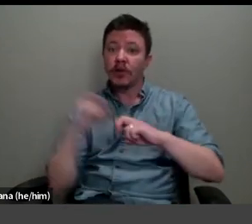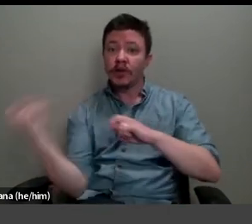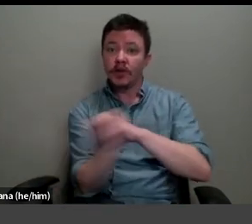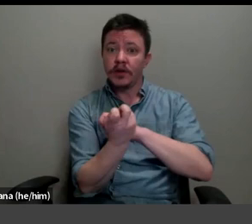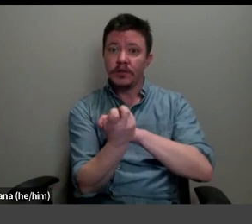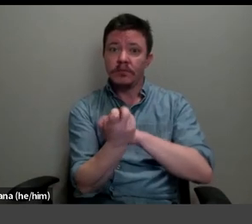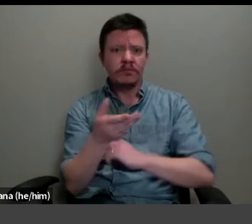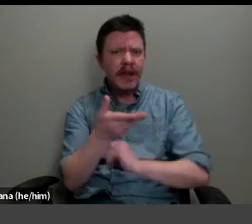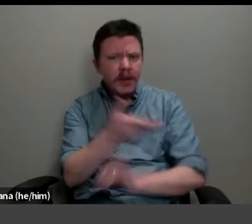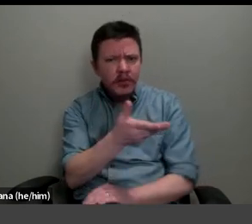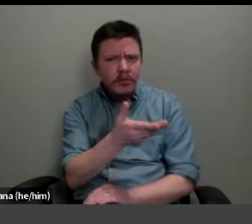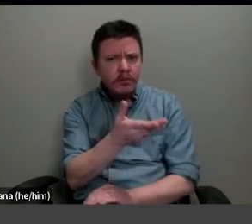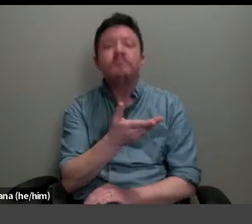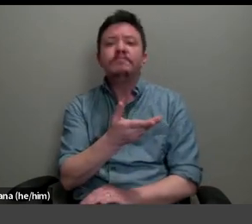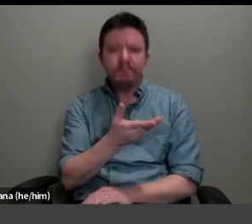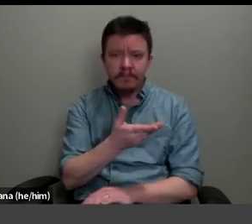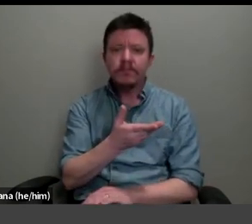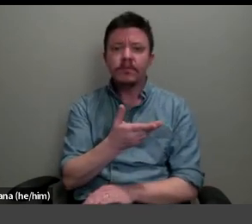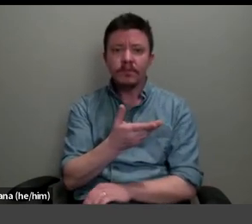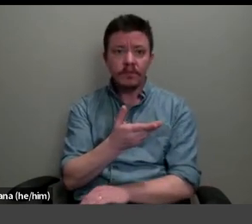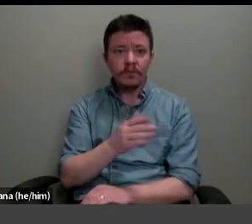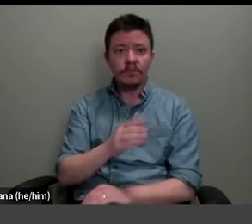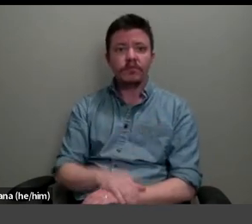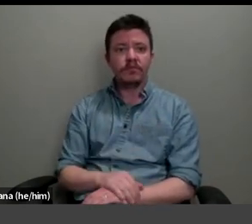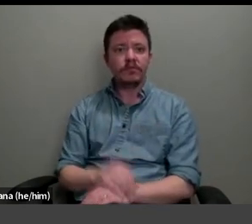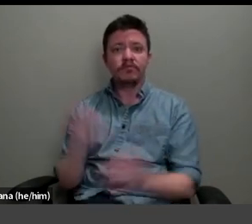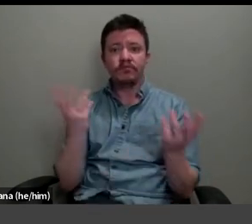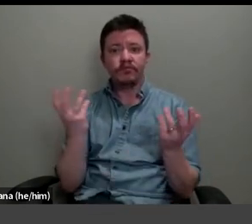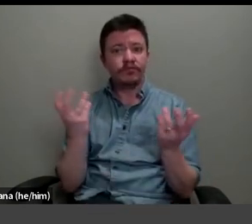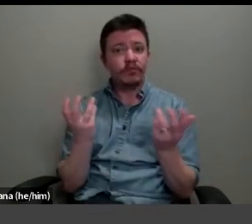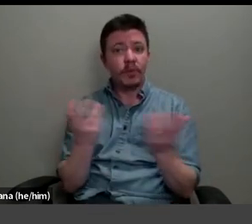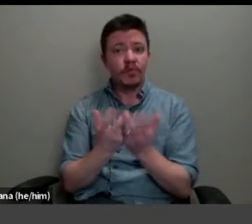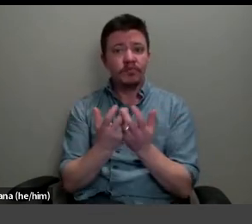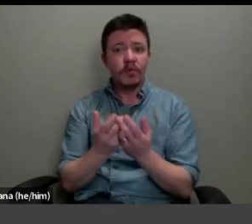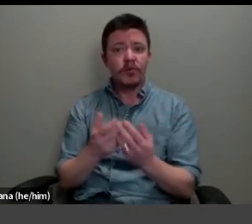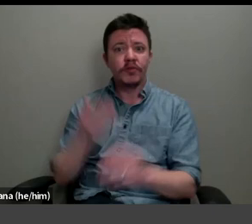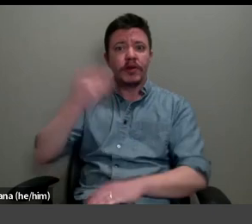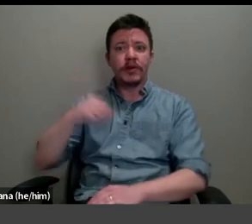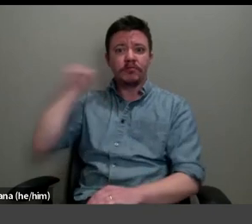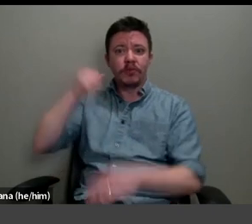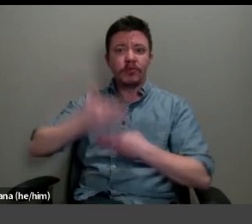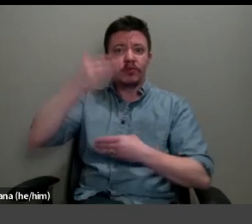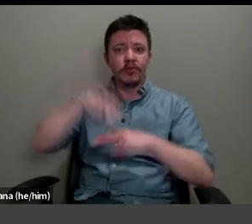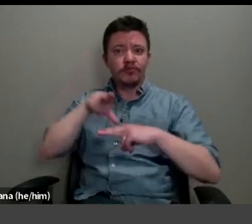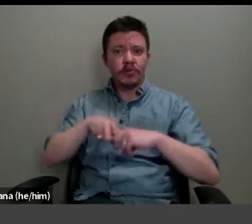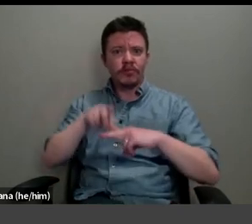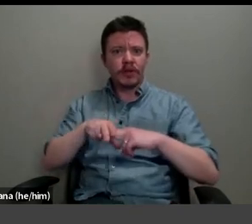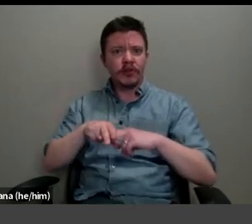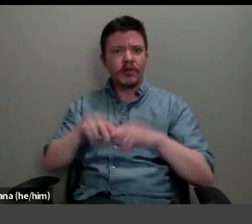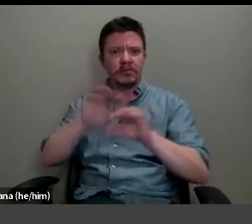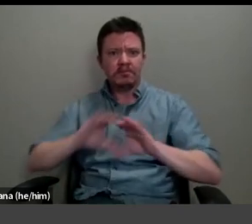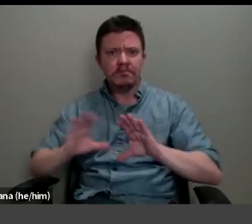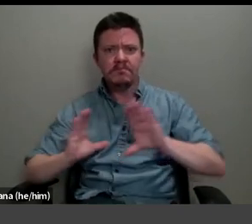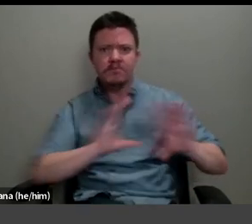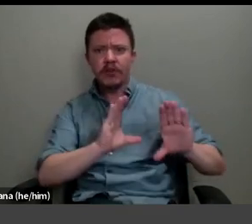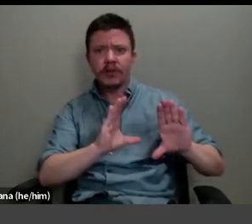its corresponding straight back chairs are pushed to the foreground margins, leaving the